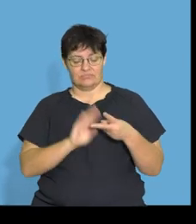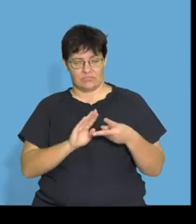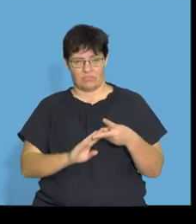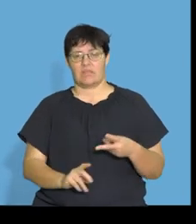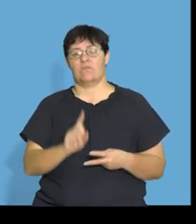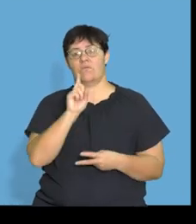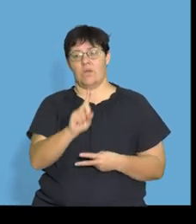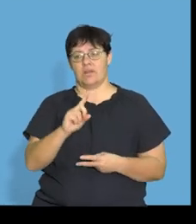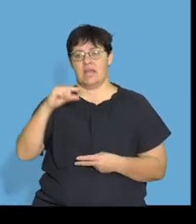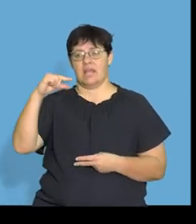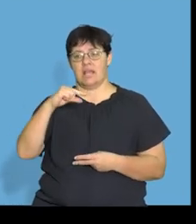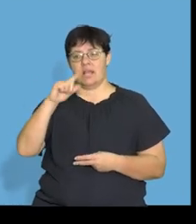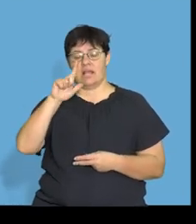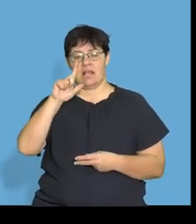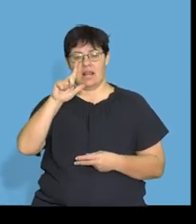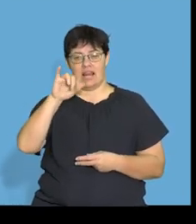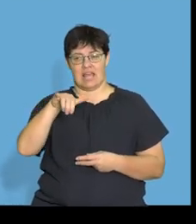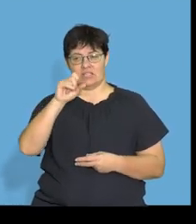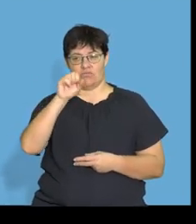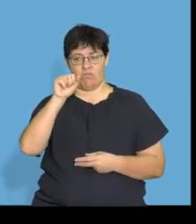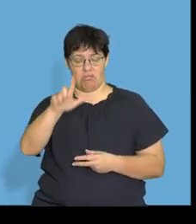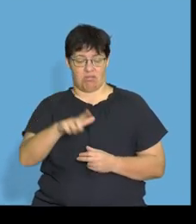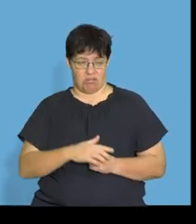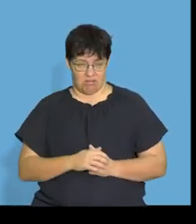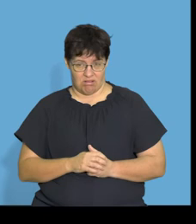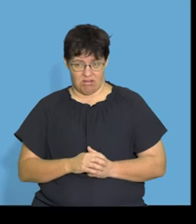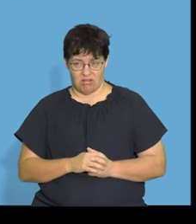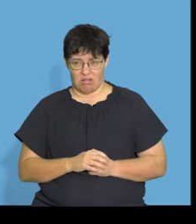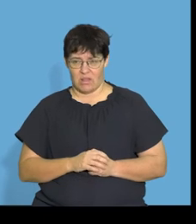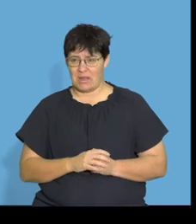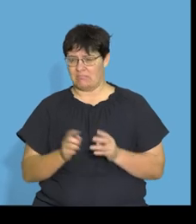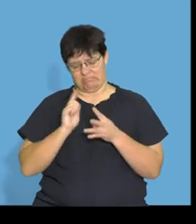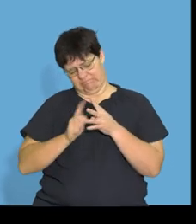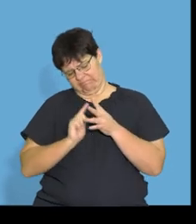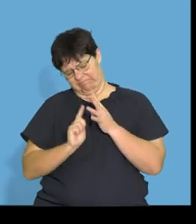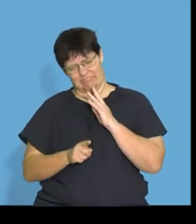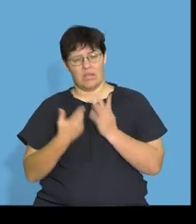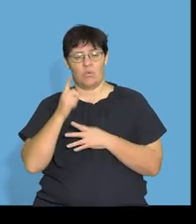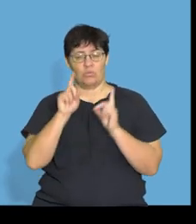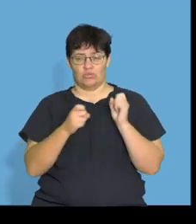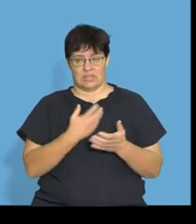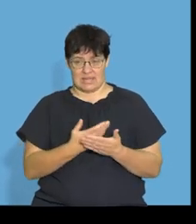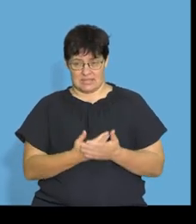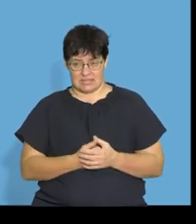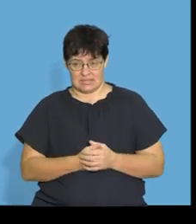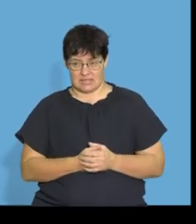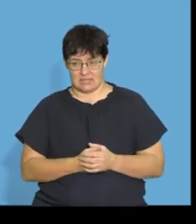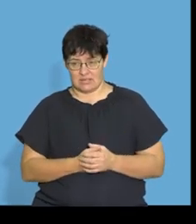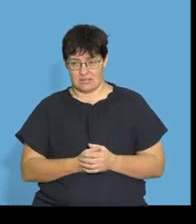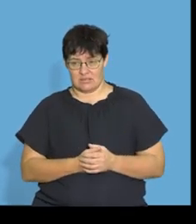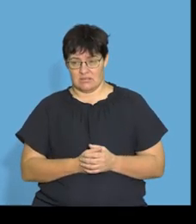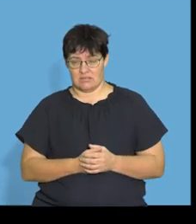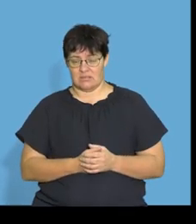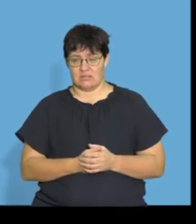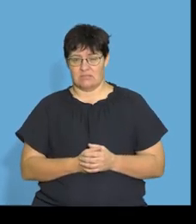one glycerol. Right, remember, we can ask a whole lot of questions, but we're concentrating on